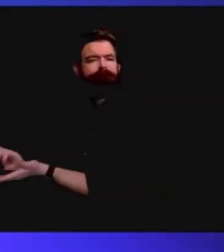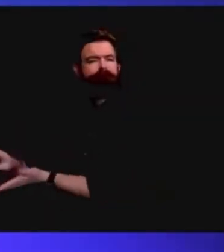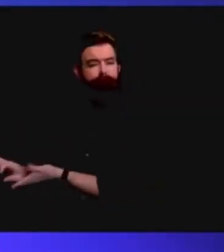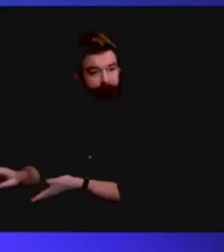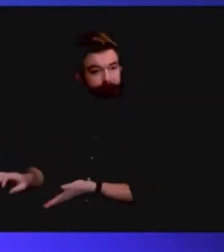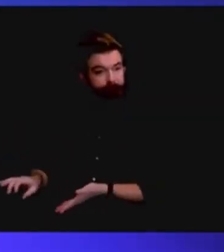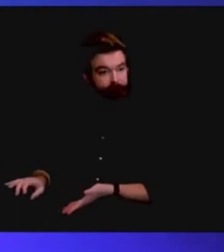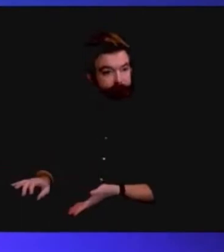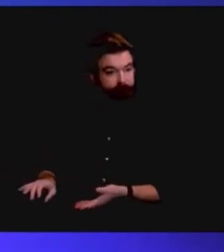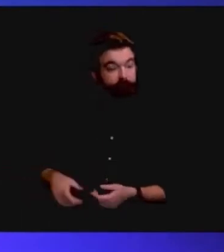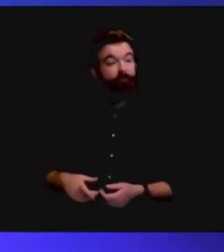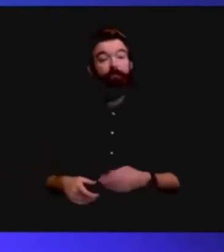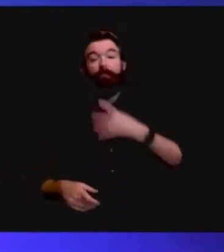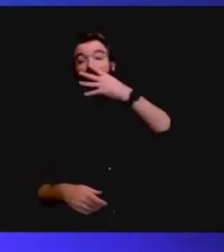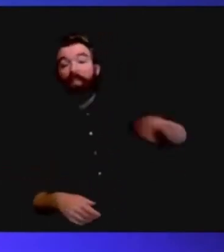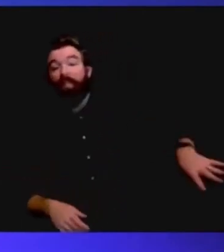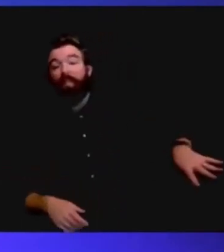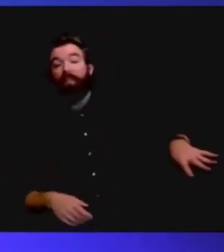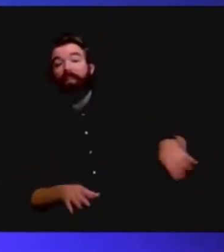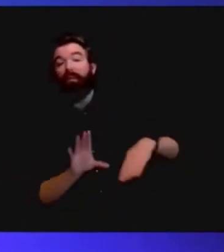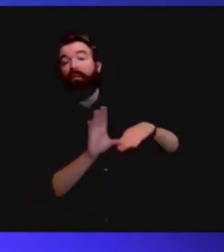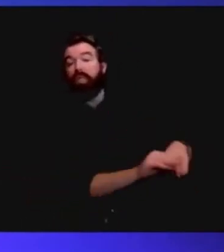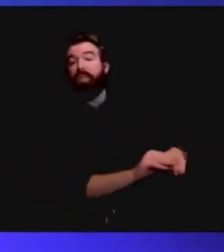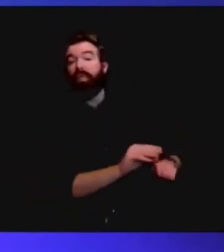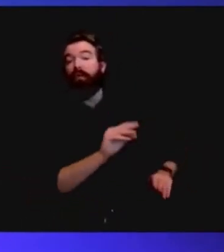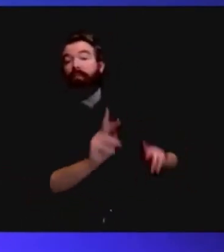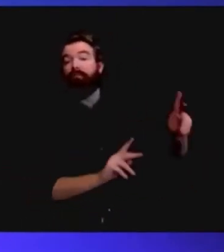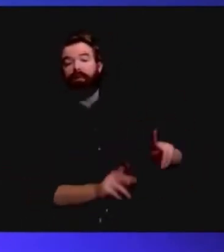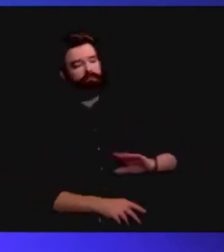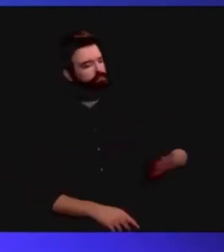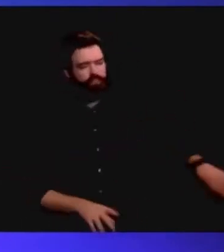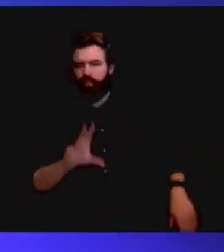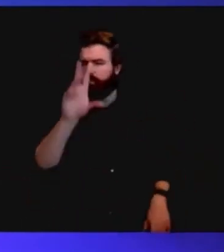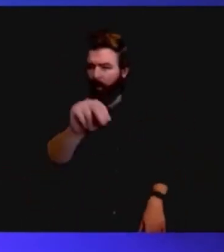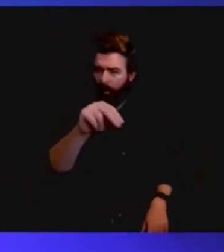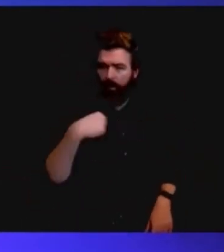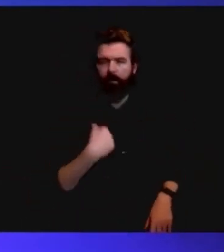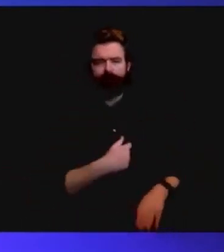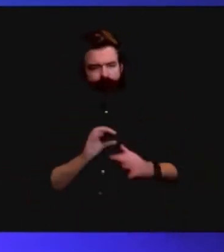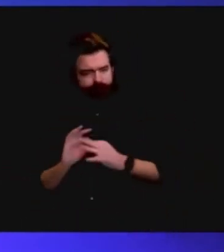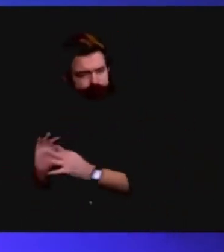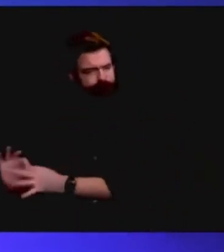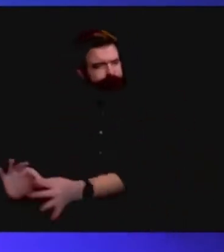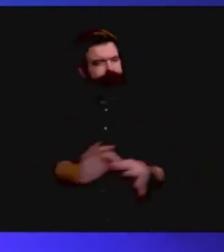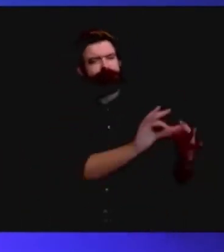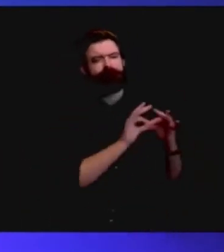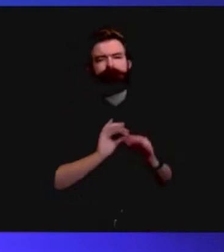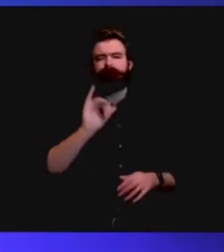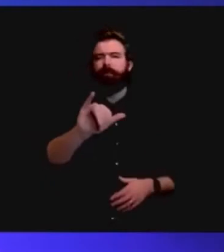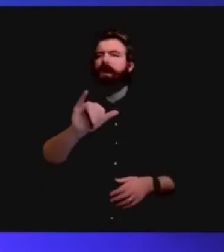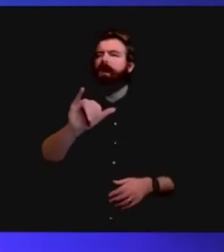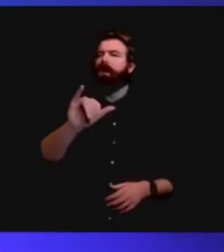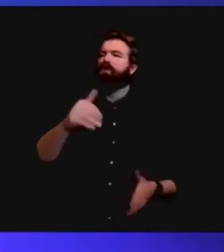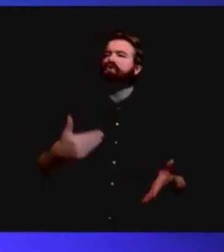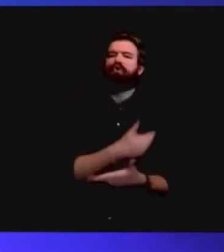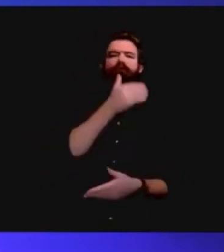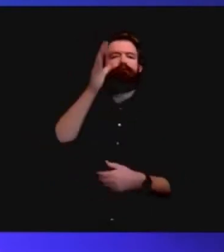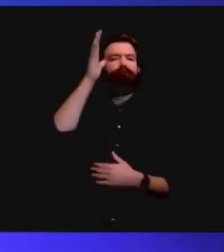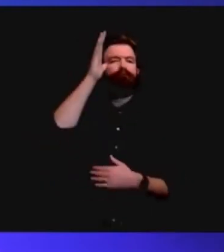Everything together shows the promise of the new post-COVID day that is just beginning to dawn.